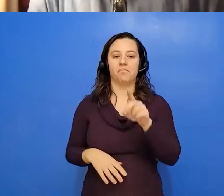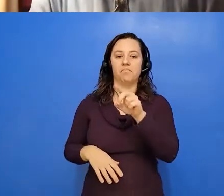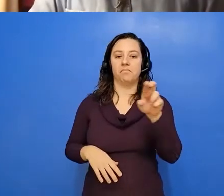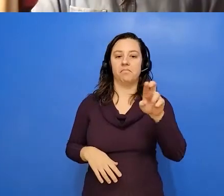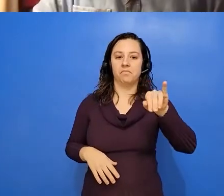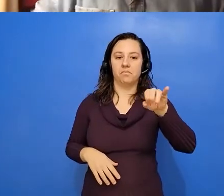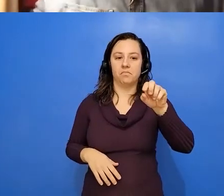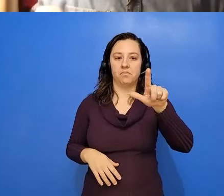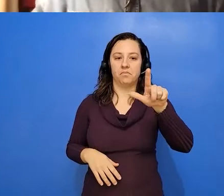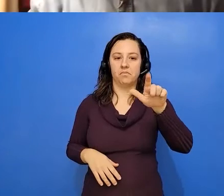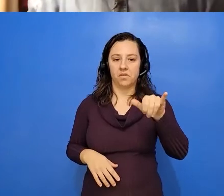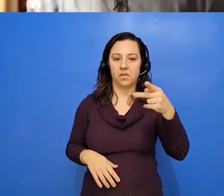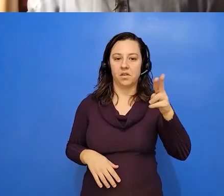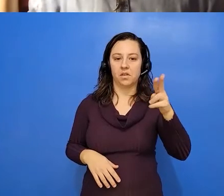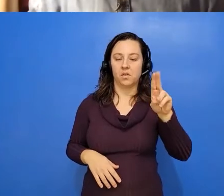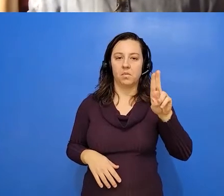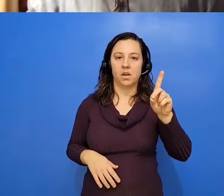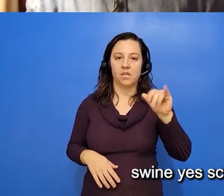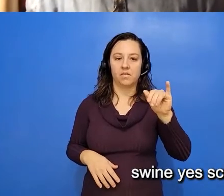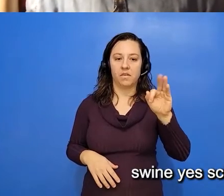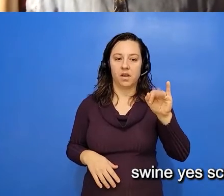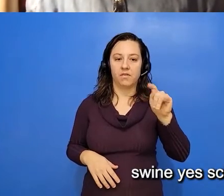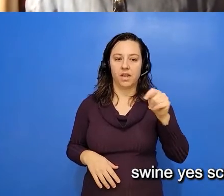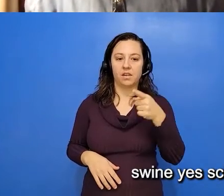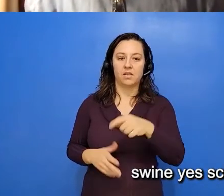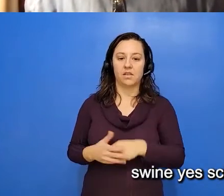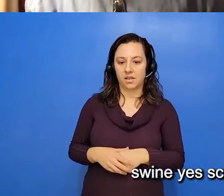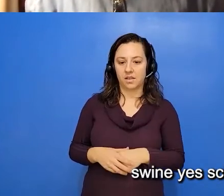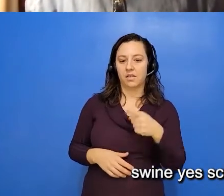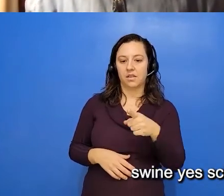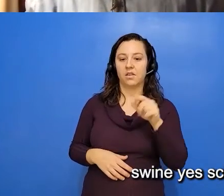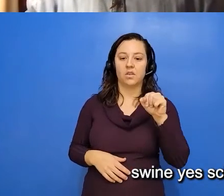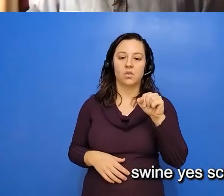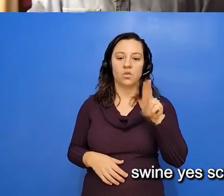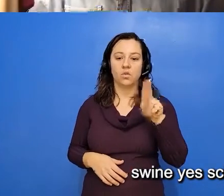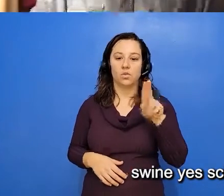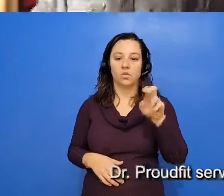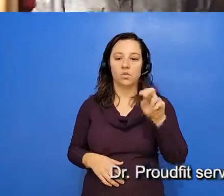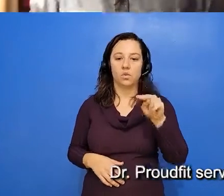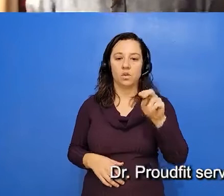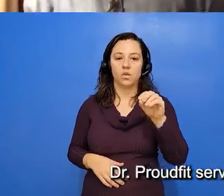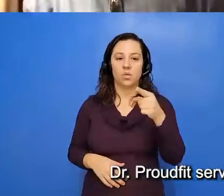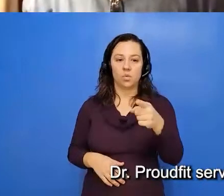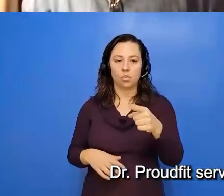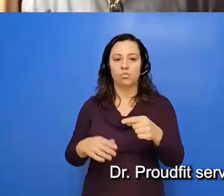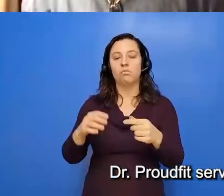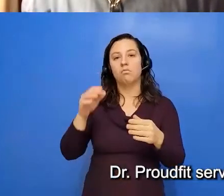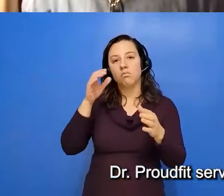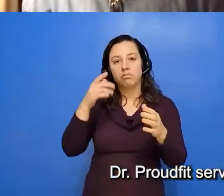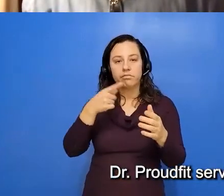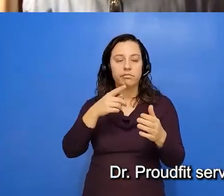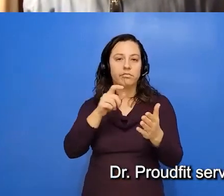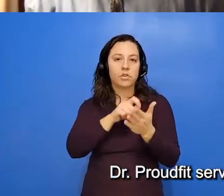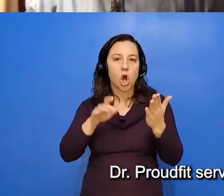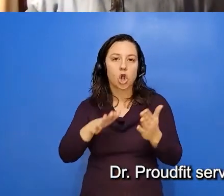Proudfoot is a Lusueño scholar, activist, and media maker. Dr. Proudfoot